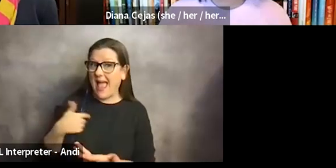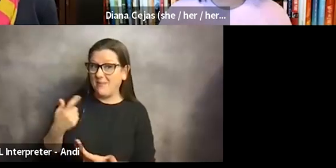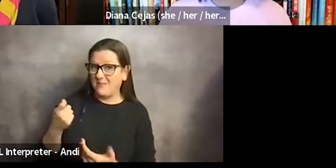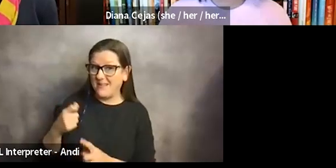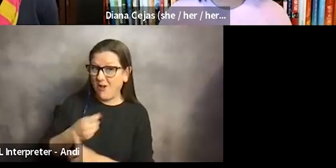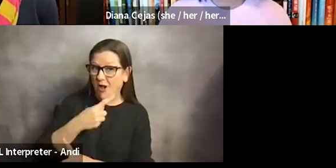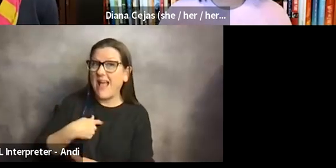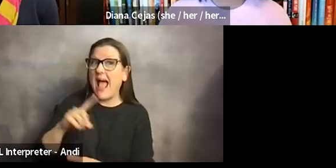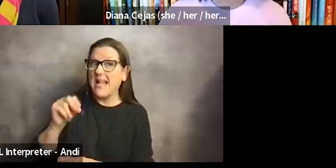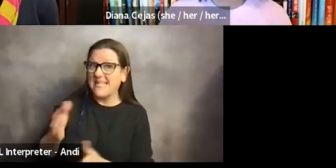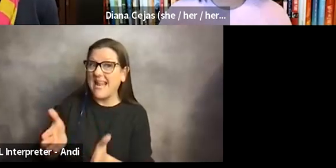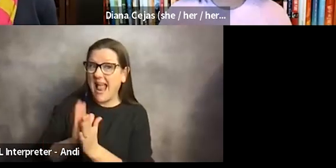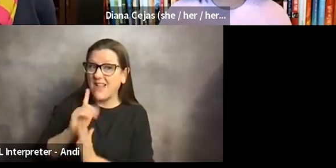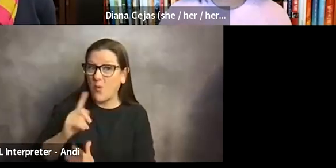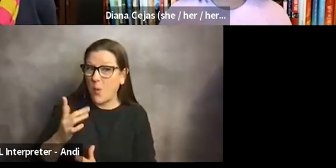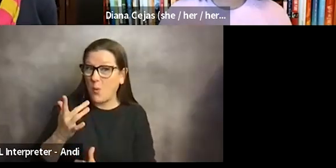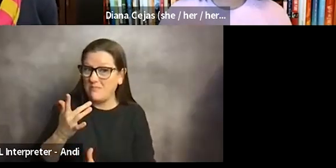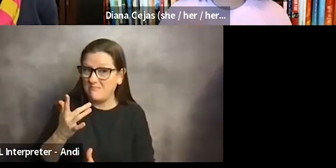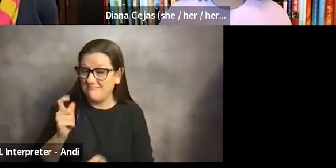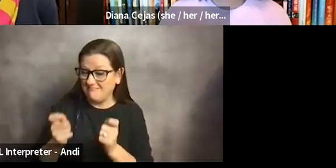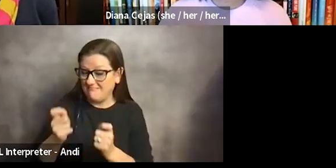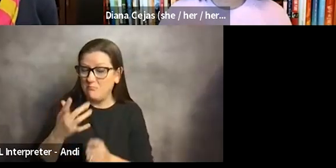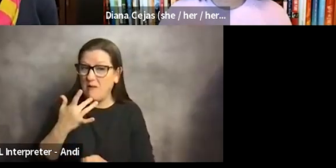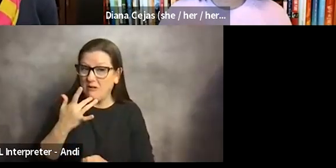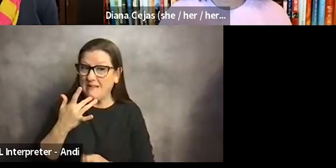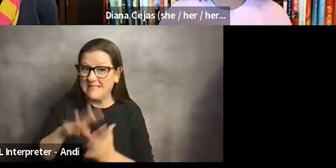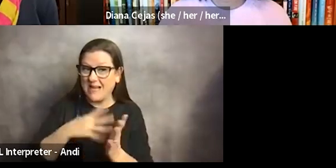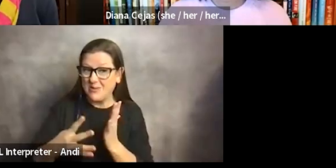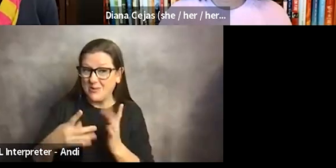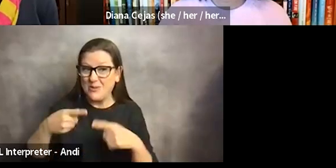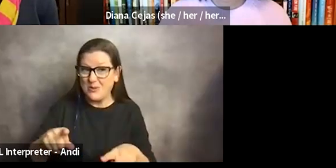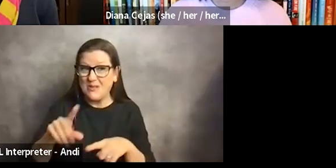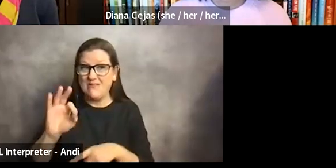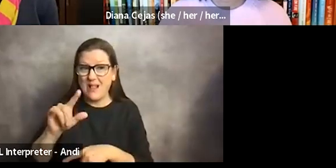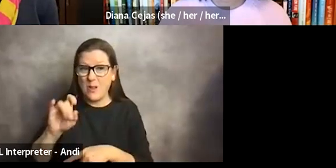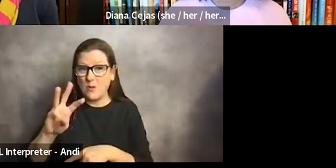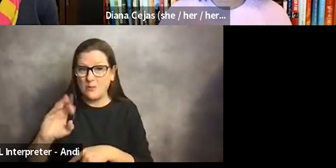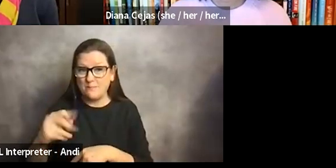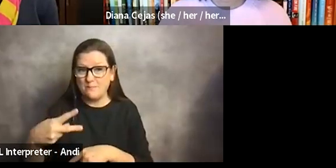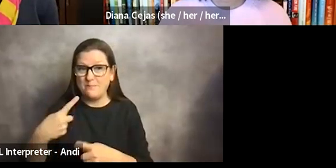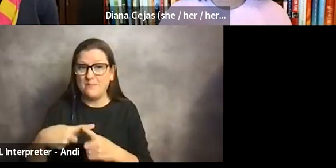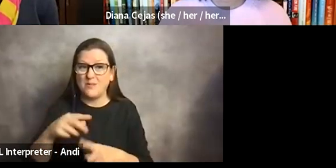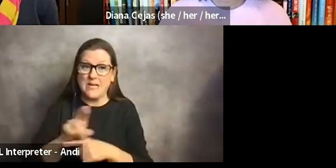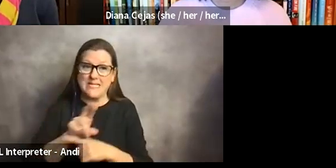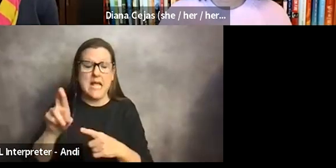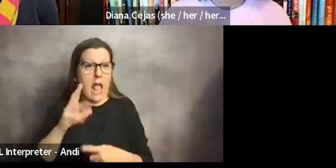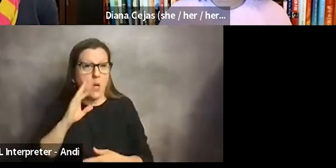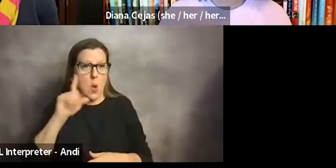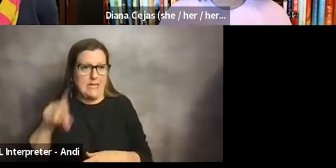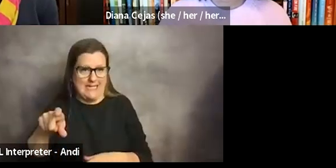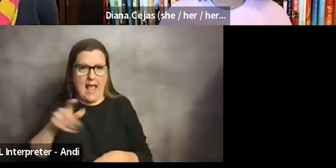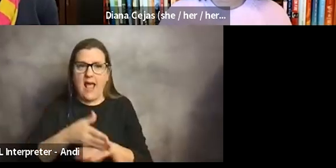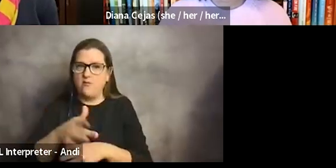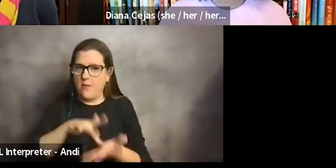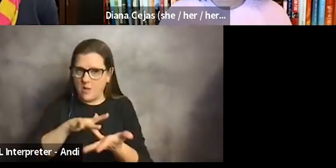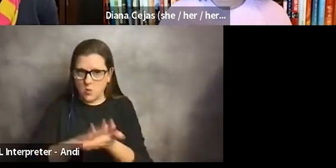ask for preferential scheduling and residency and fellowship. I did not know that that was unique. I knew I needed it after med school, I